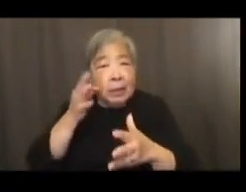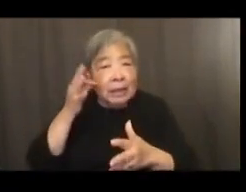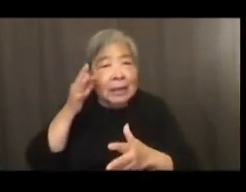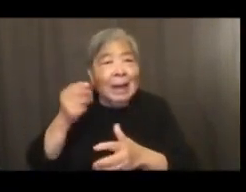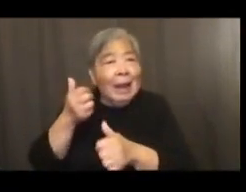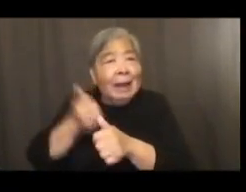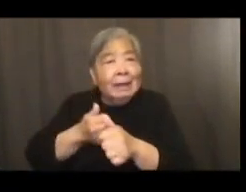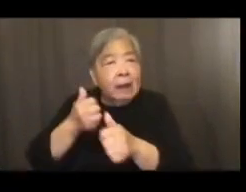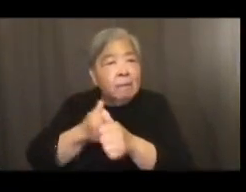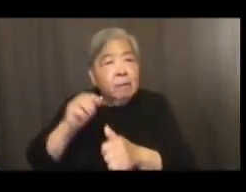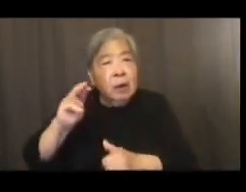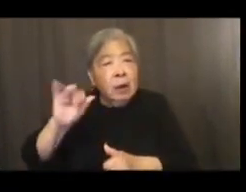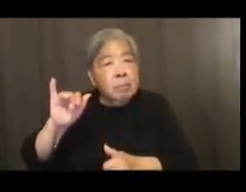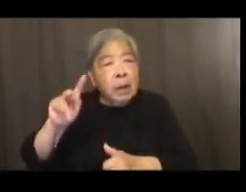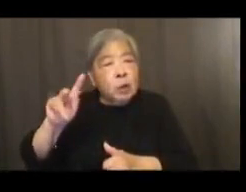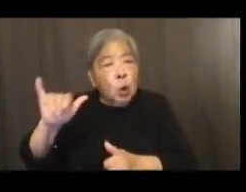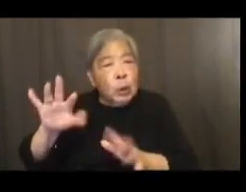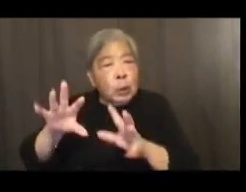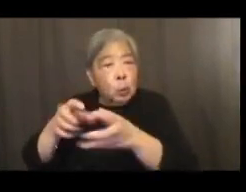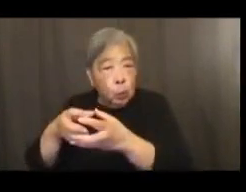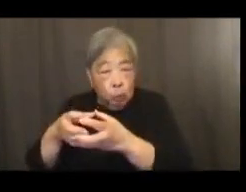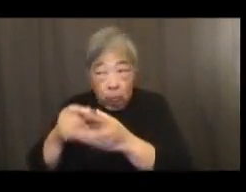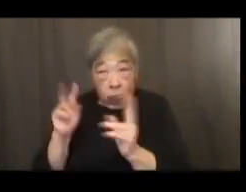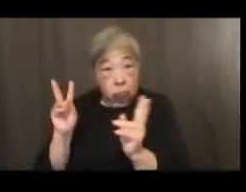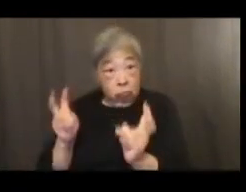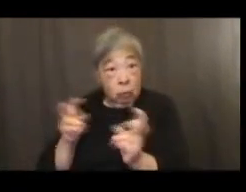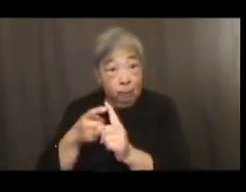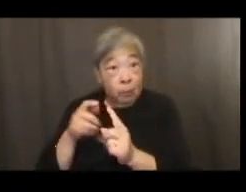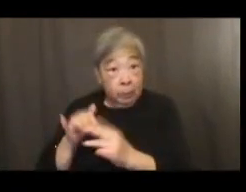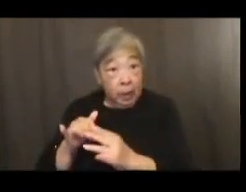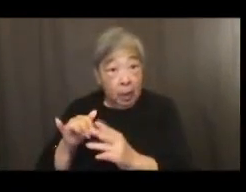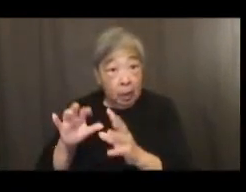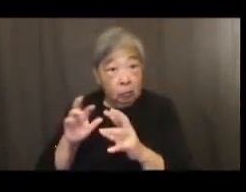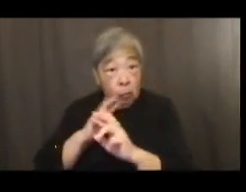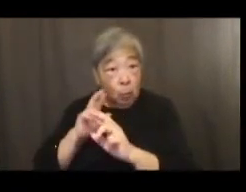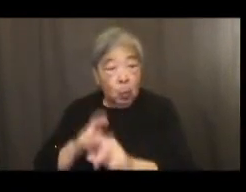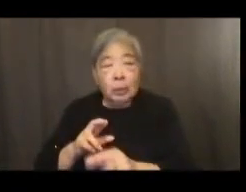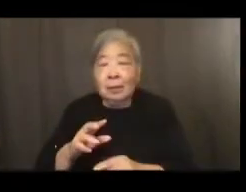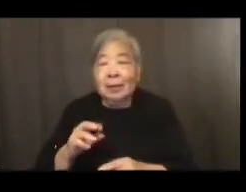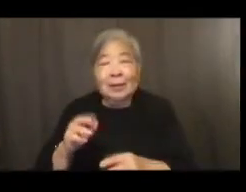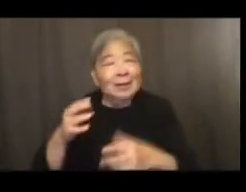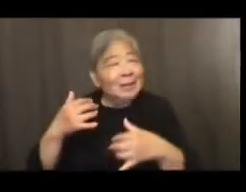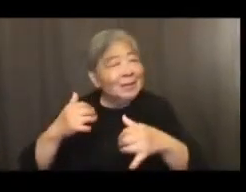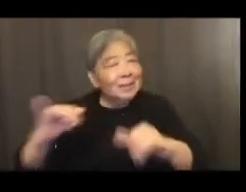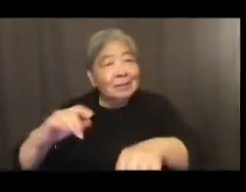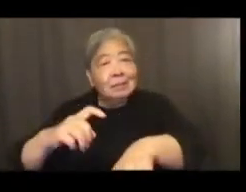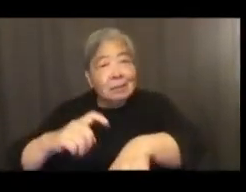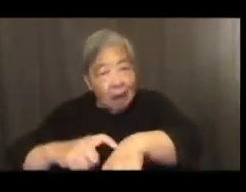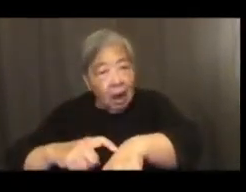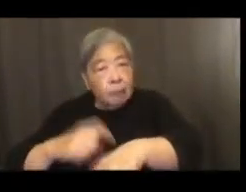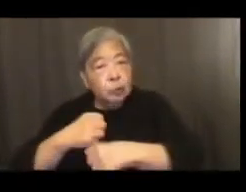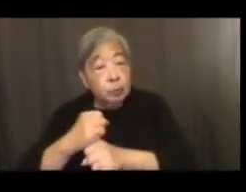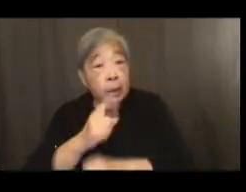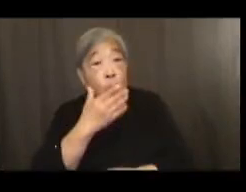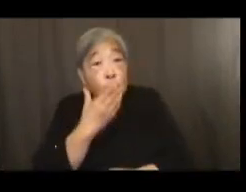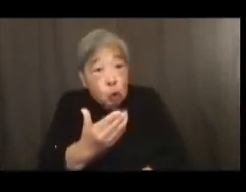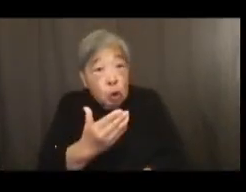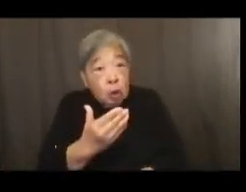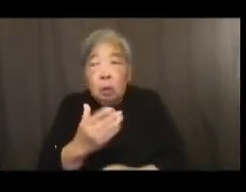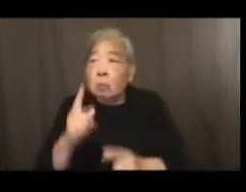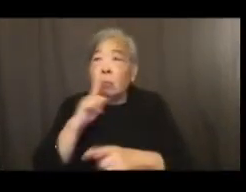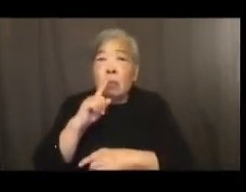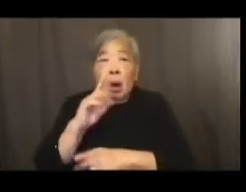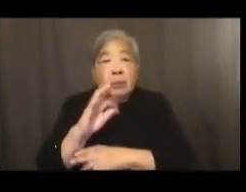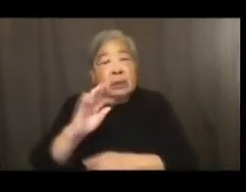group. I'm quoting them directly. Tonight, it is still time to make good the promise of democracy to